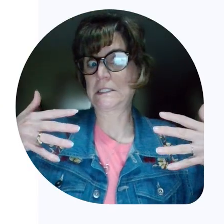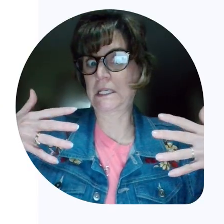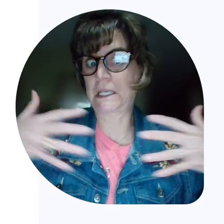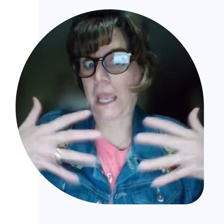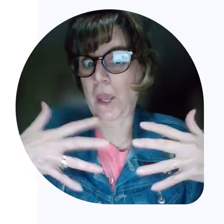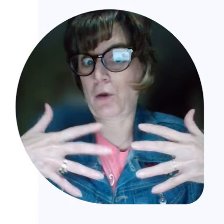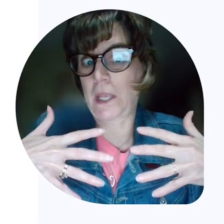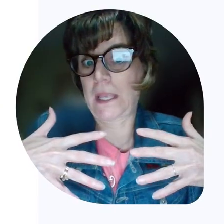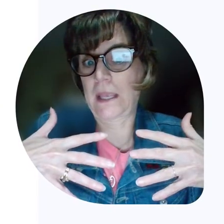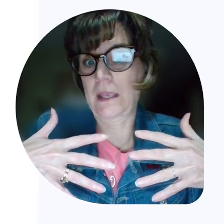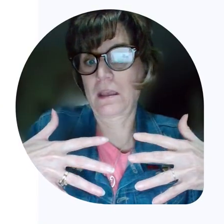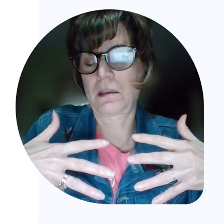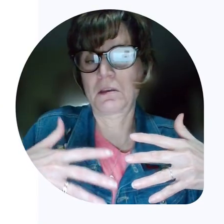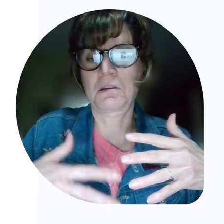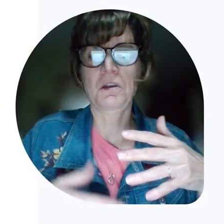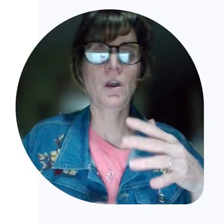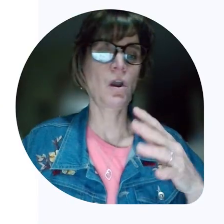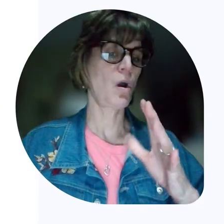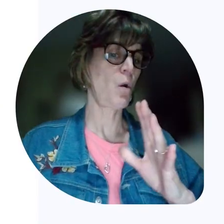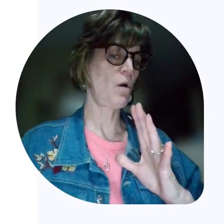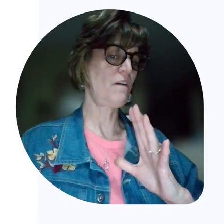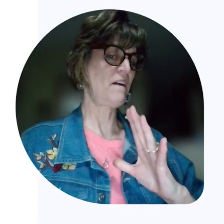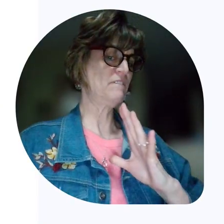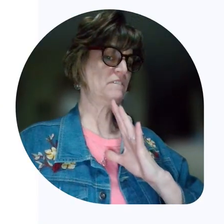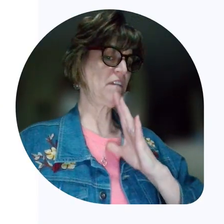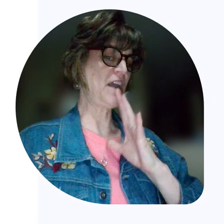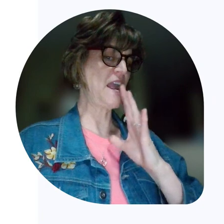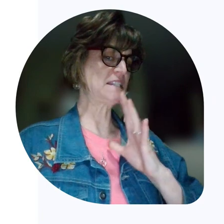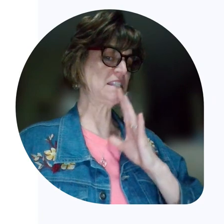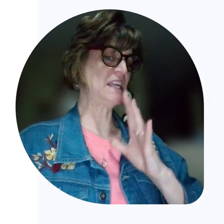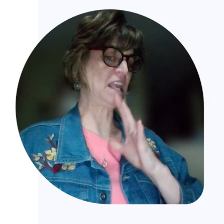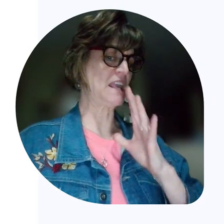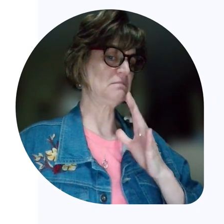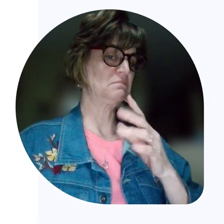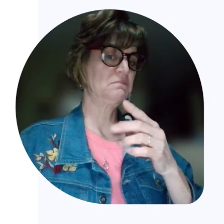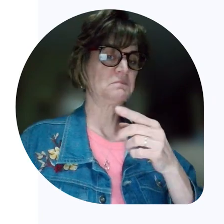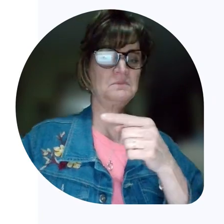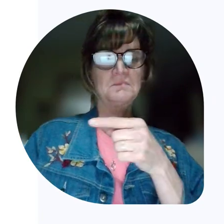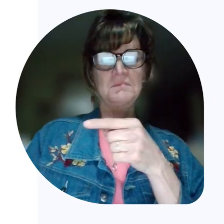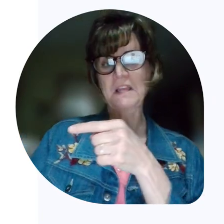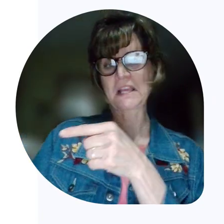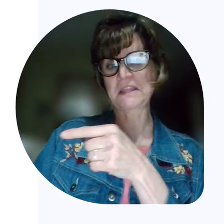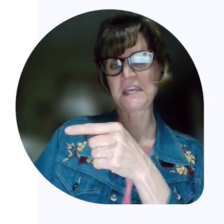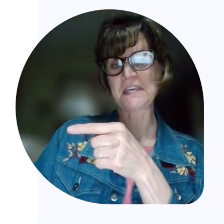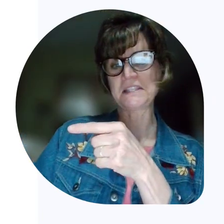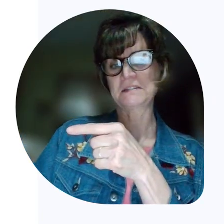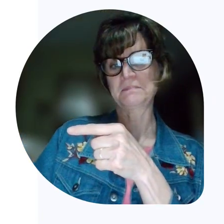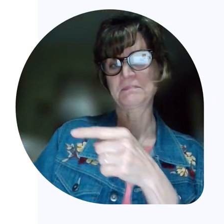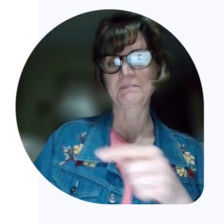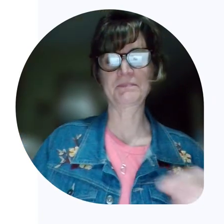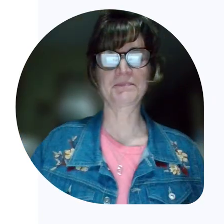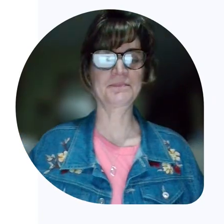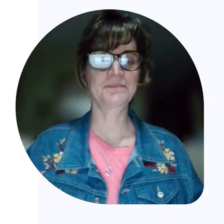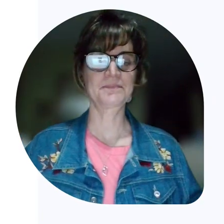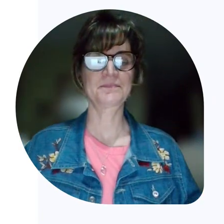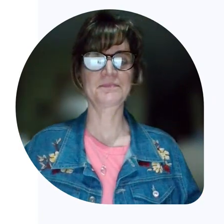scary, or fancy, like this.